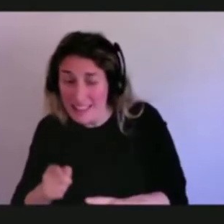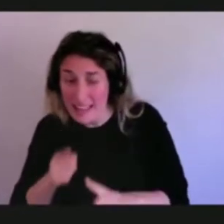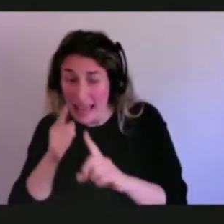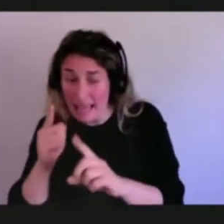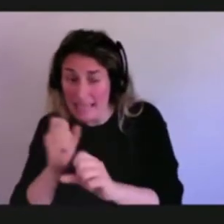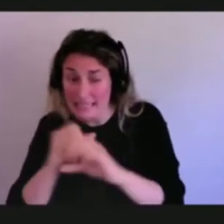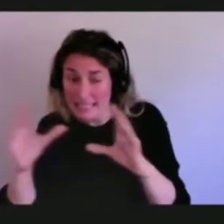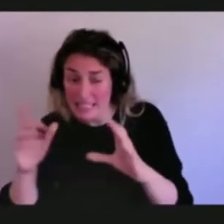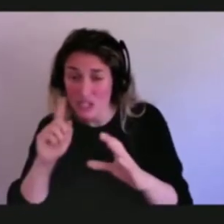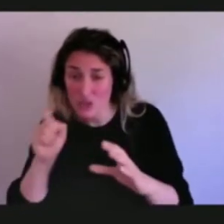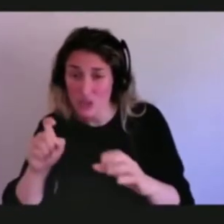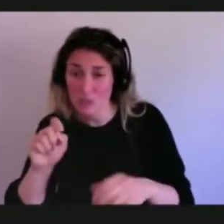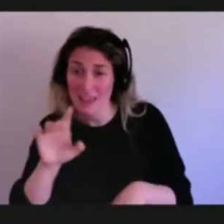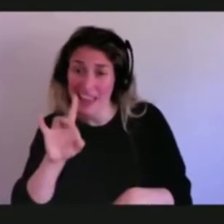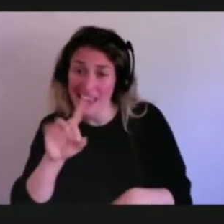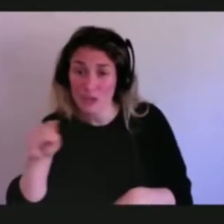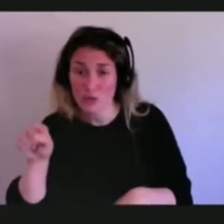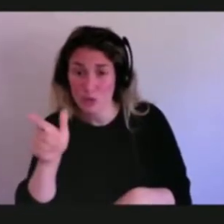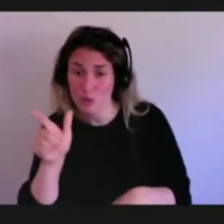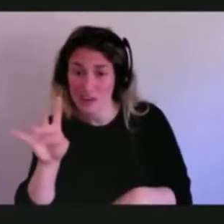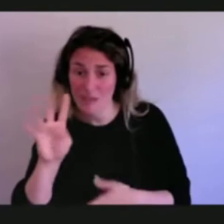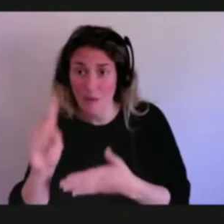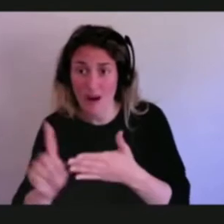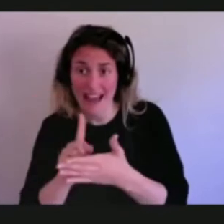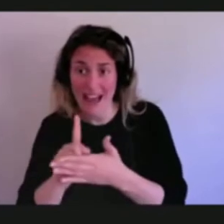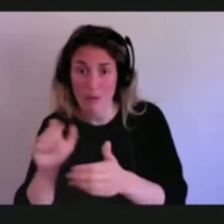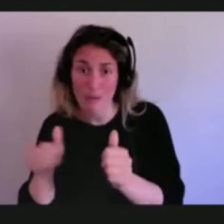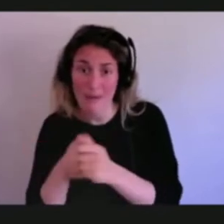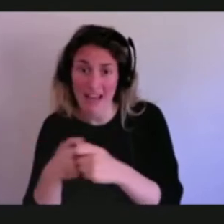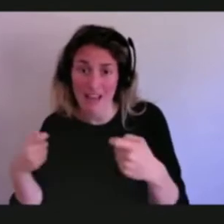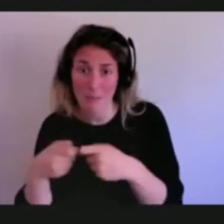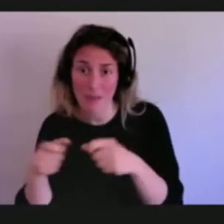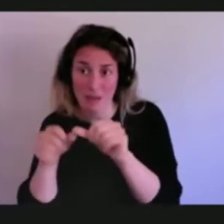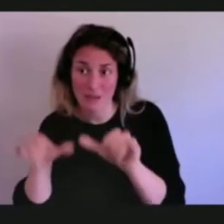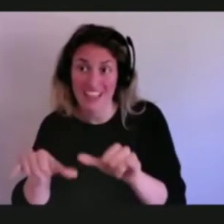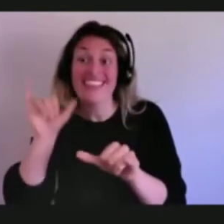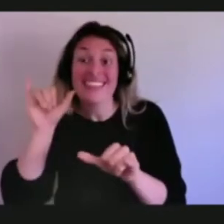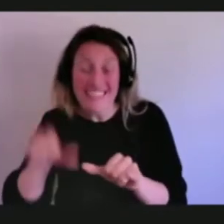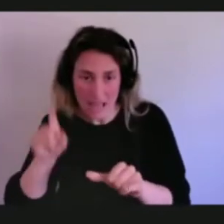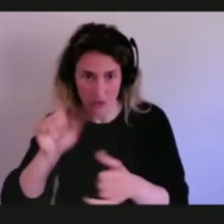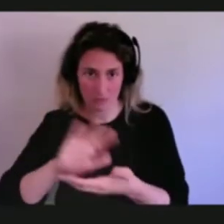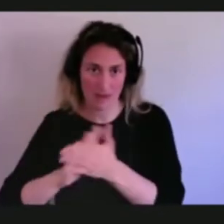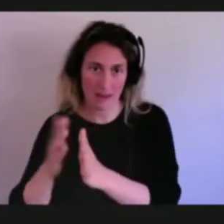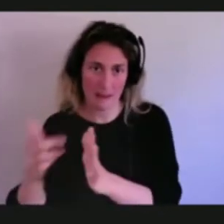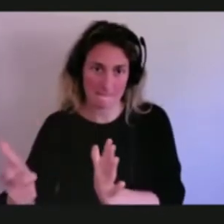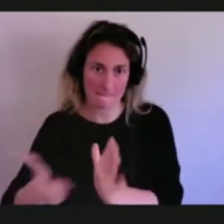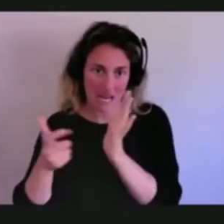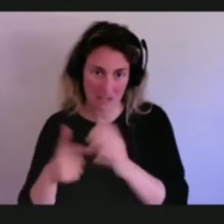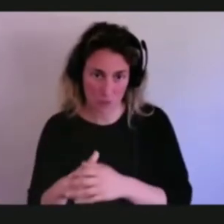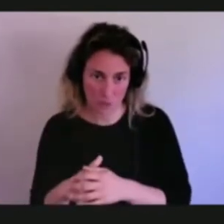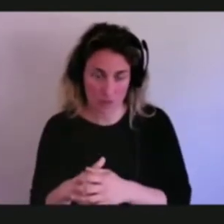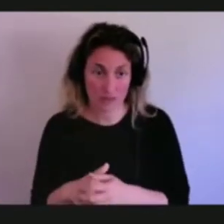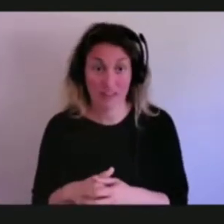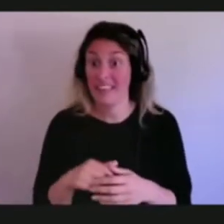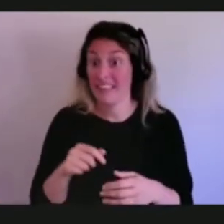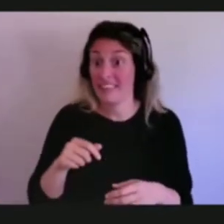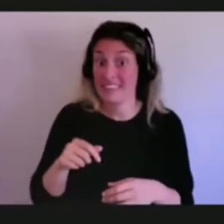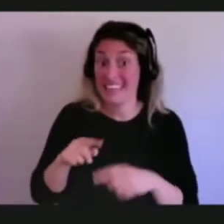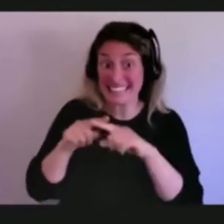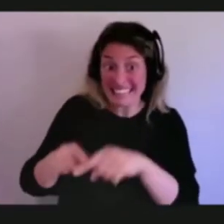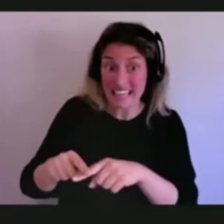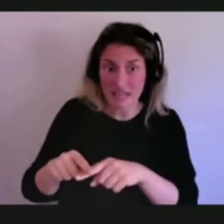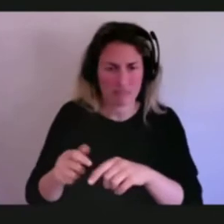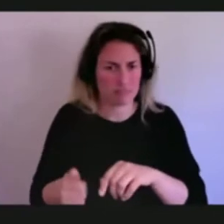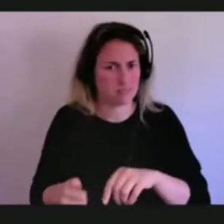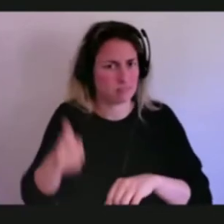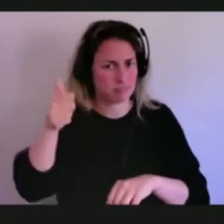backup power system would become mandatory. The need for this has increased. We've heard from some